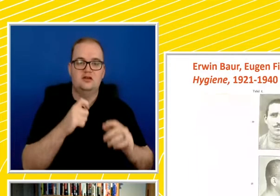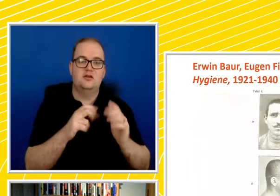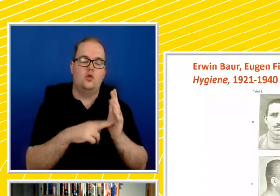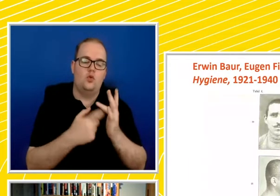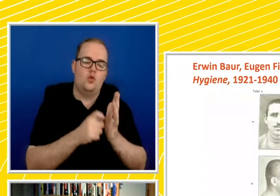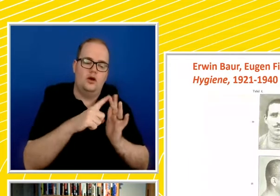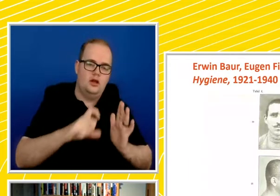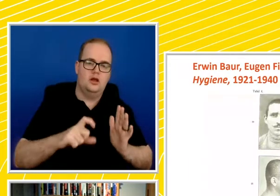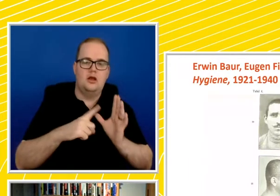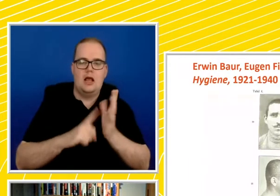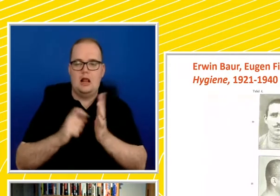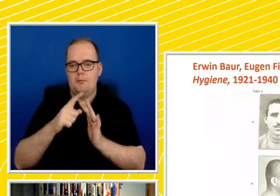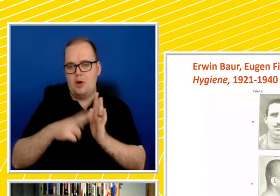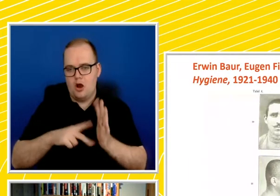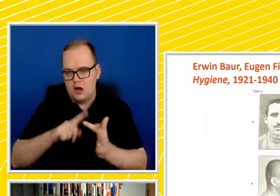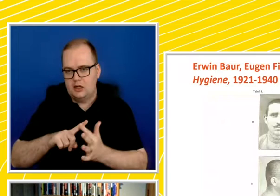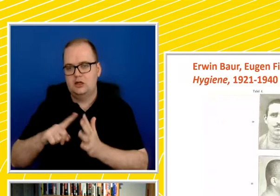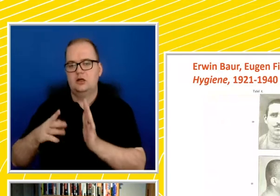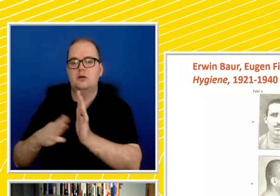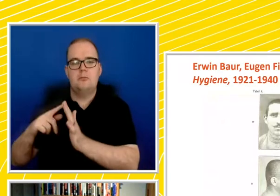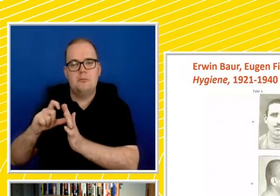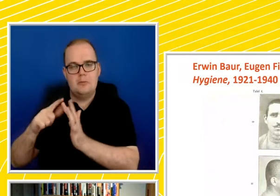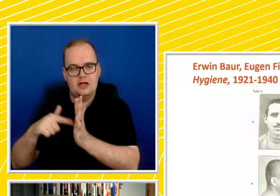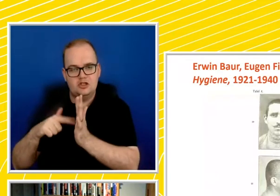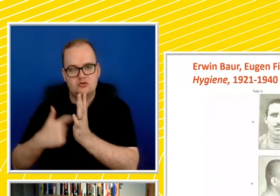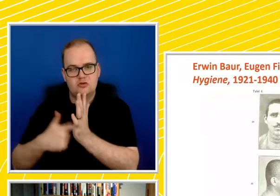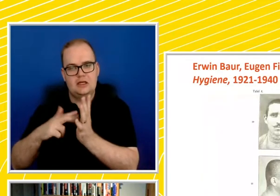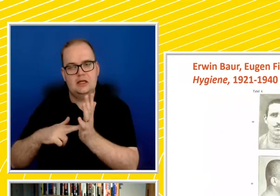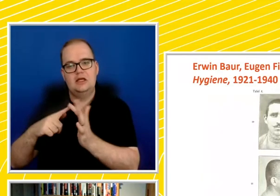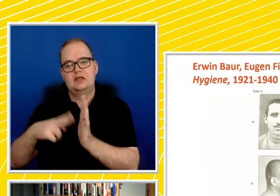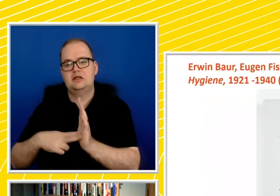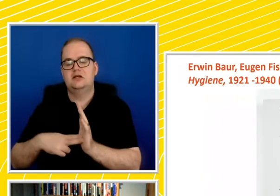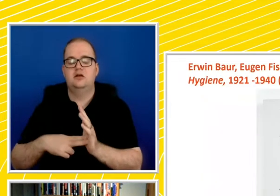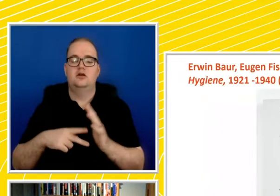Oriental, Mongoloid,